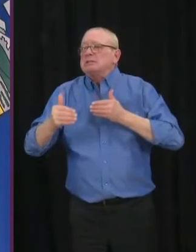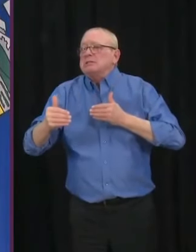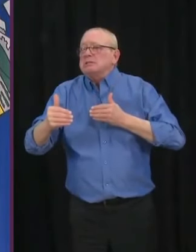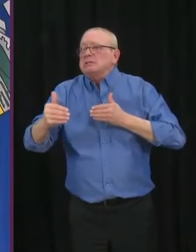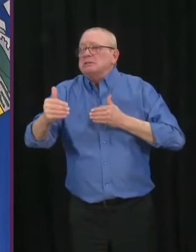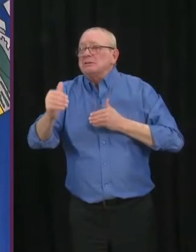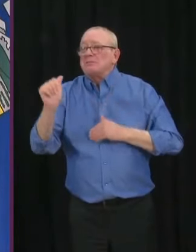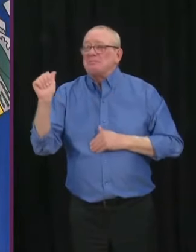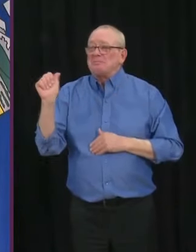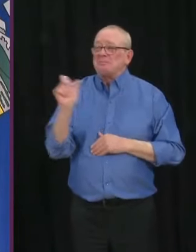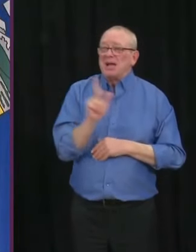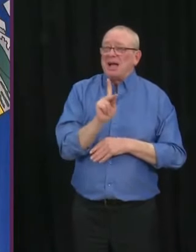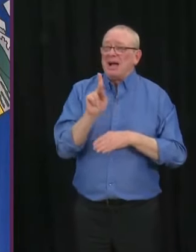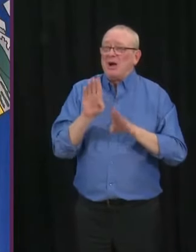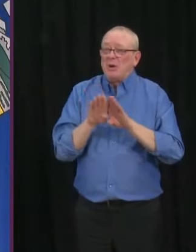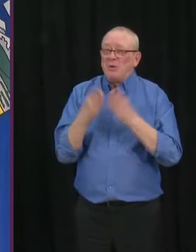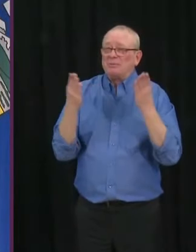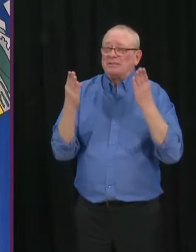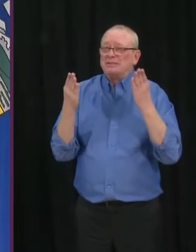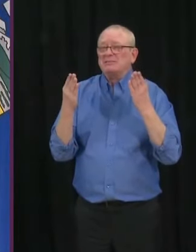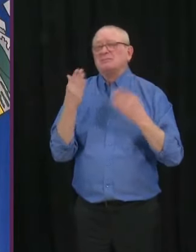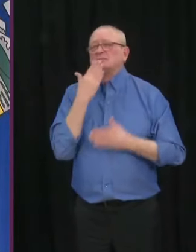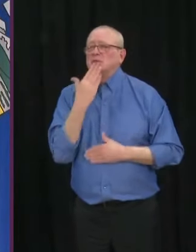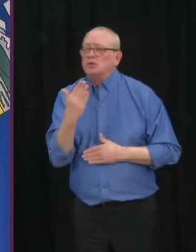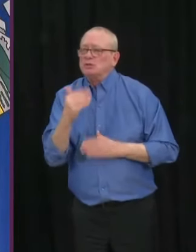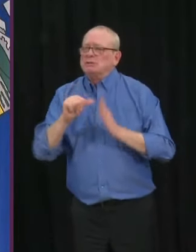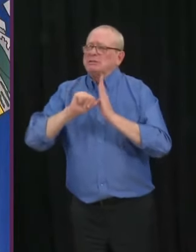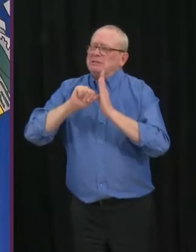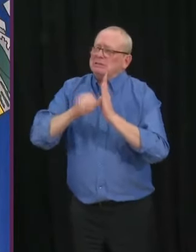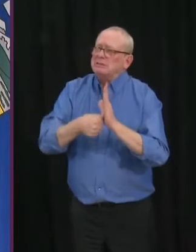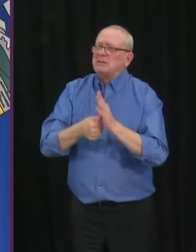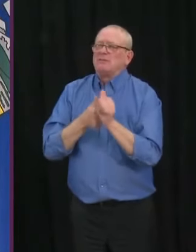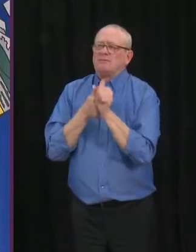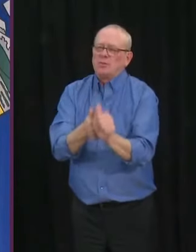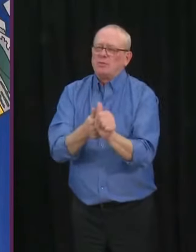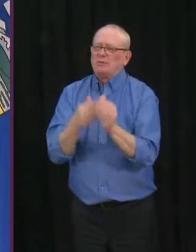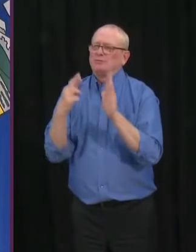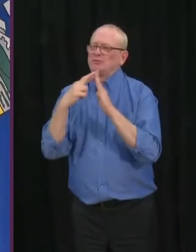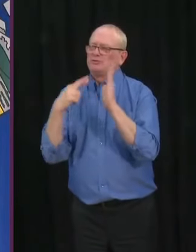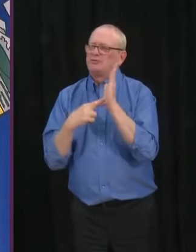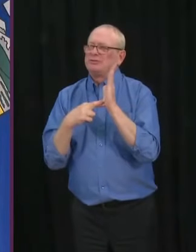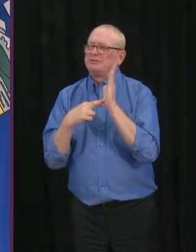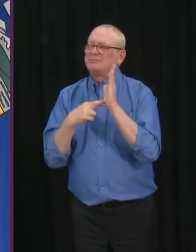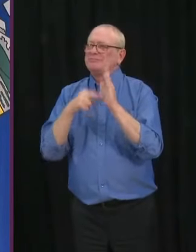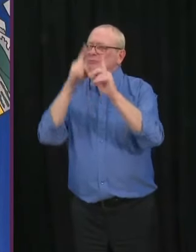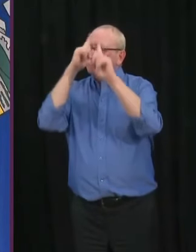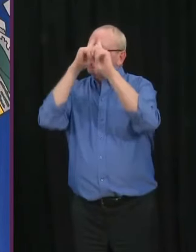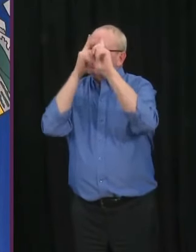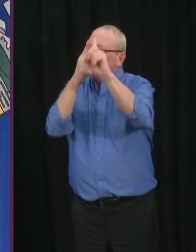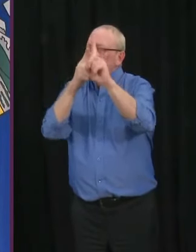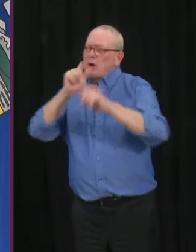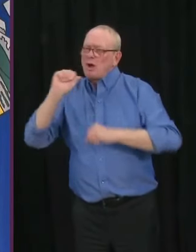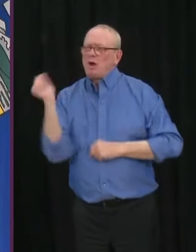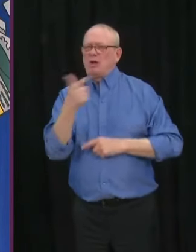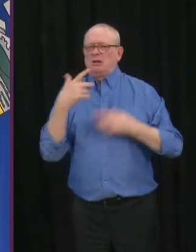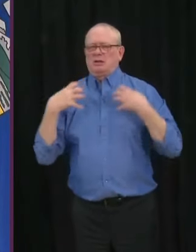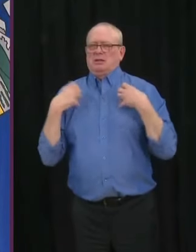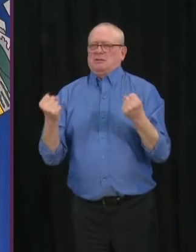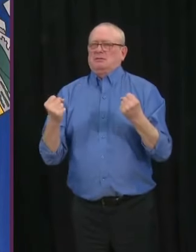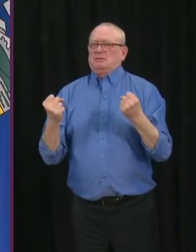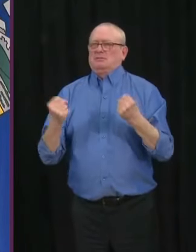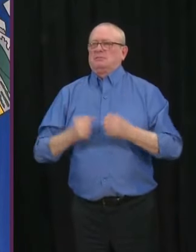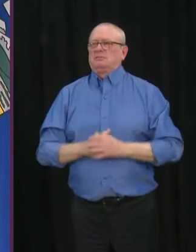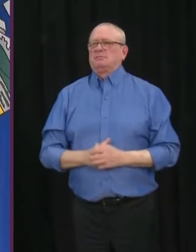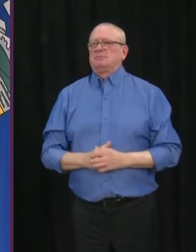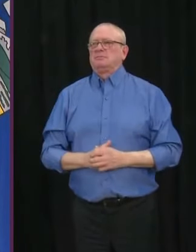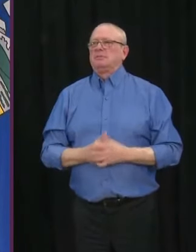with it. Make sure you continue to follow the health protocols, keeping everybody healthy that you service. So again, thank you for what you do to help make sure that we